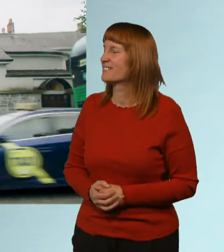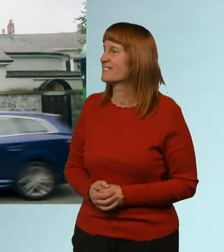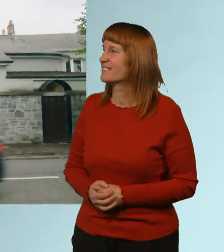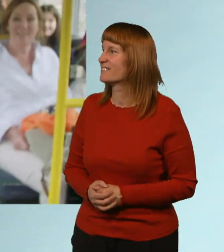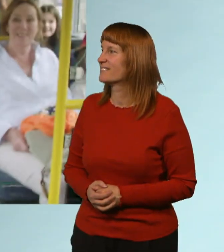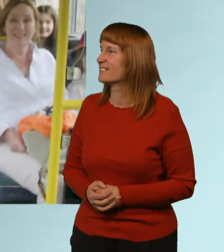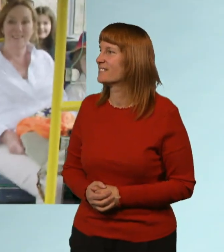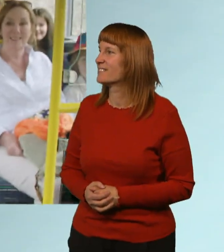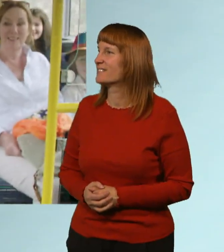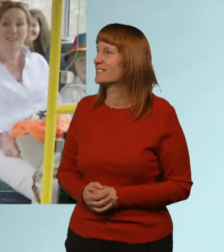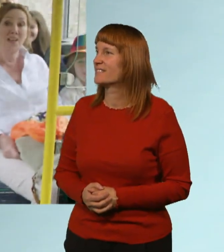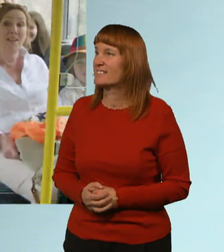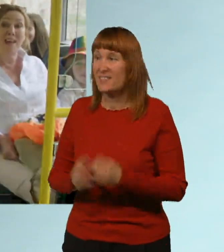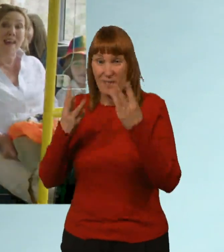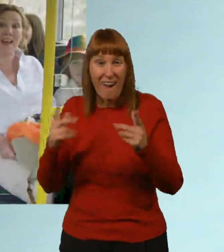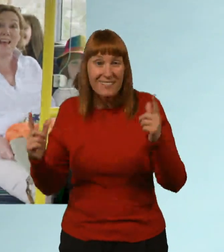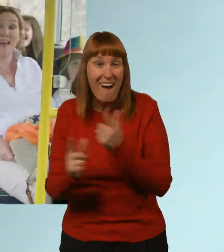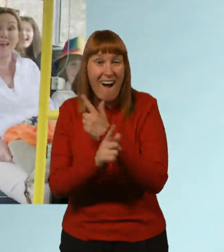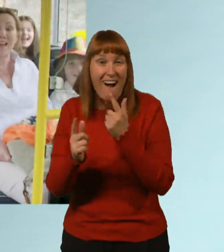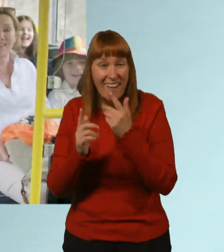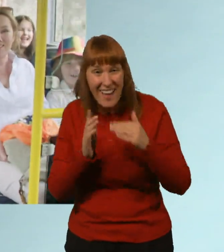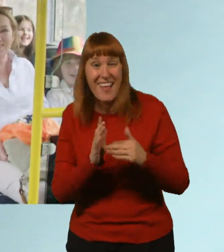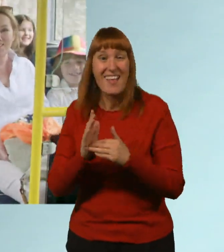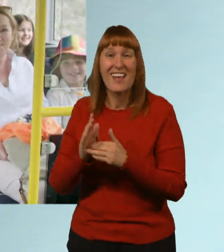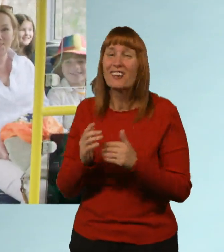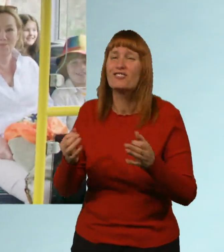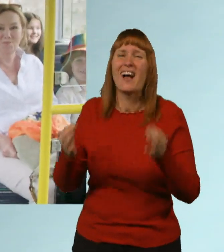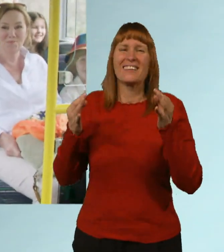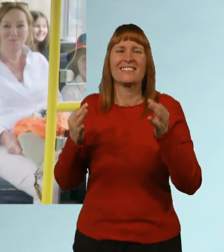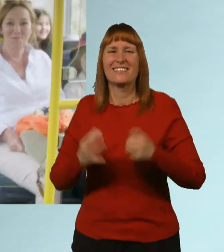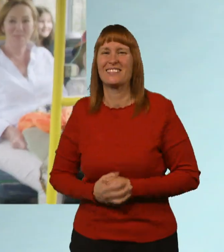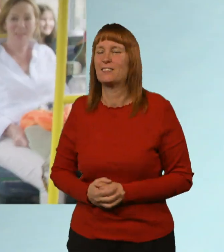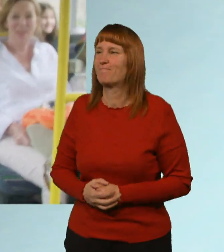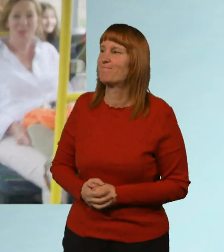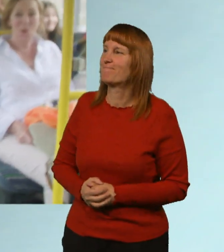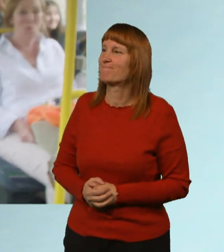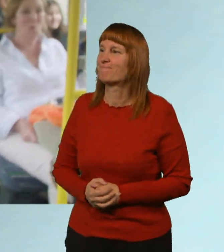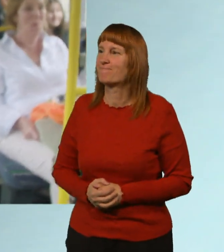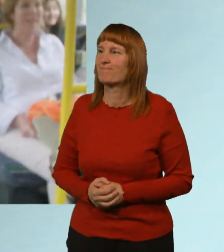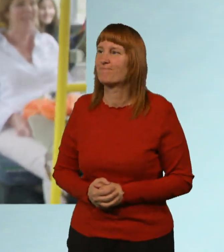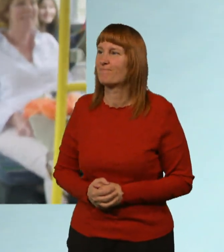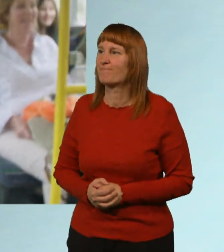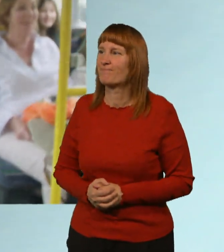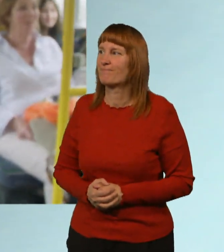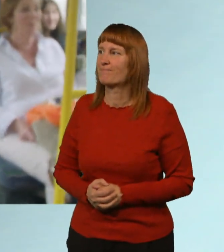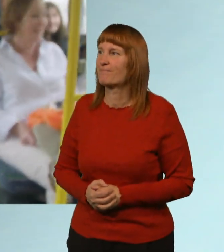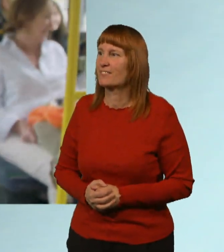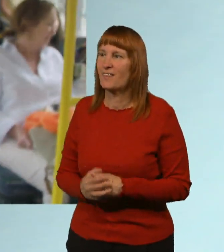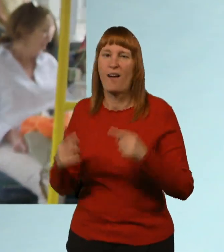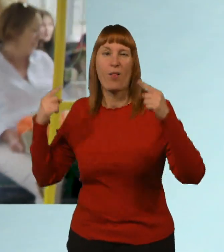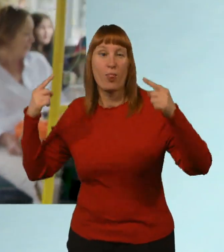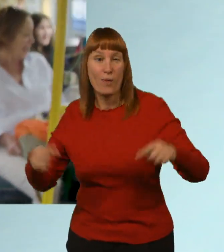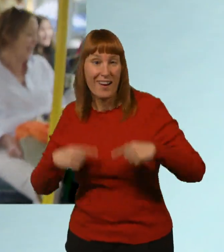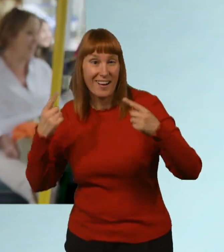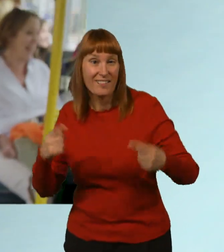Did you guys want to sing song? Yeah! Great! The wheels on the bus